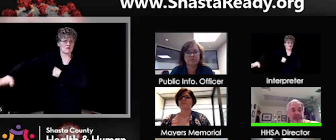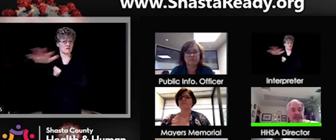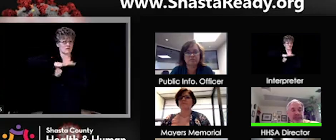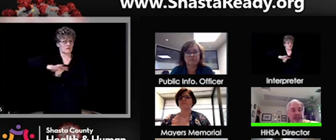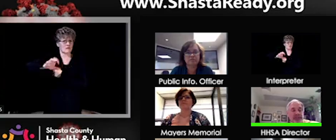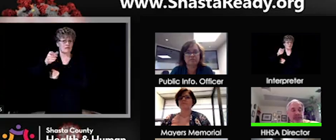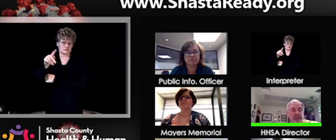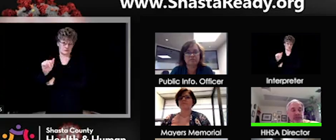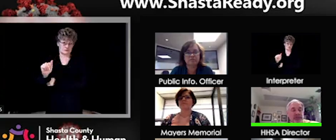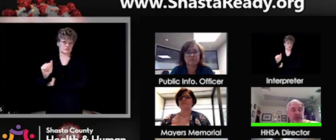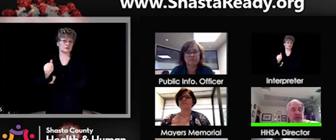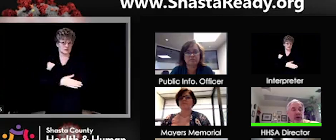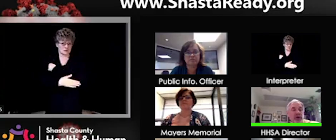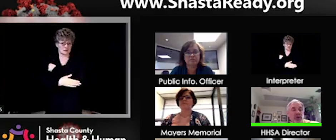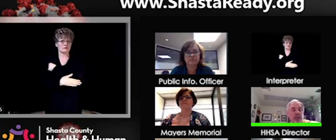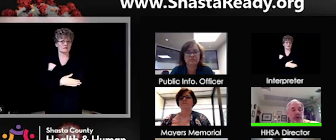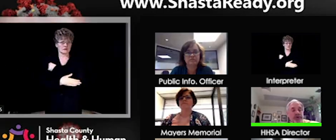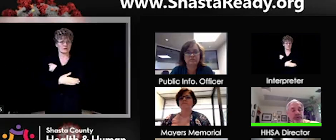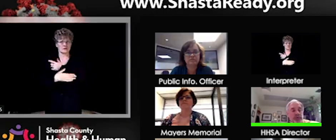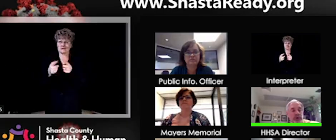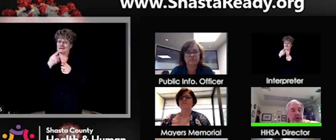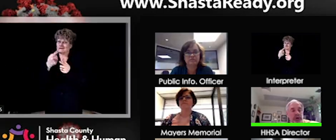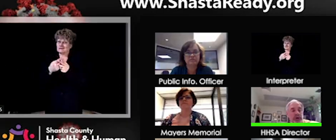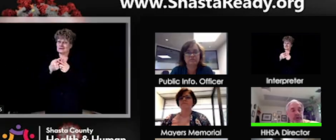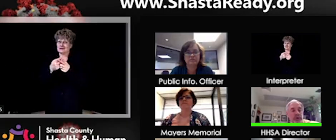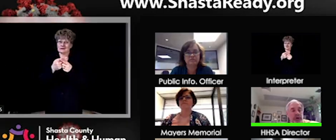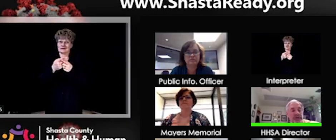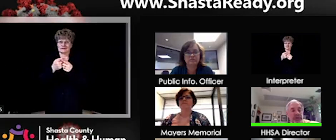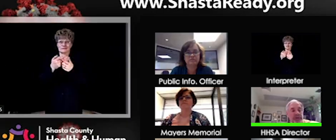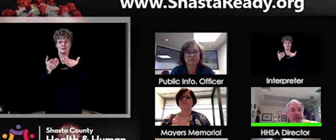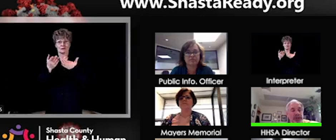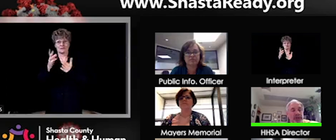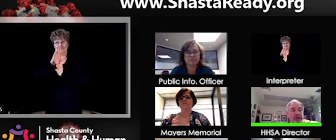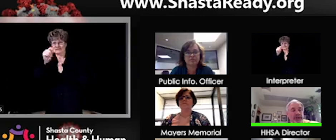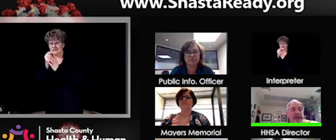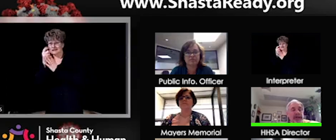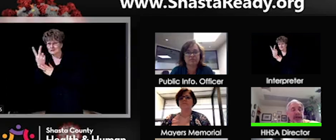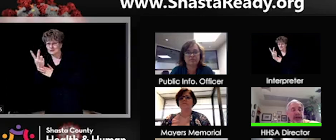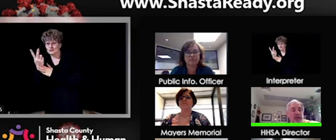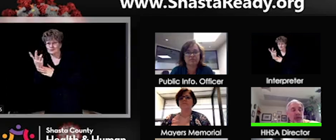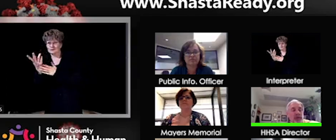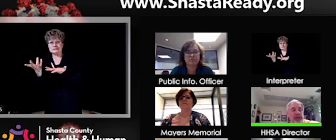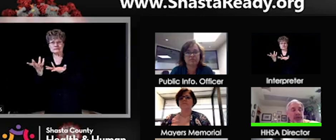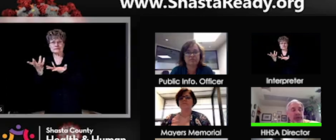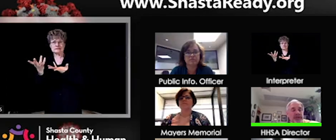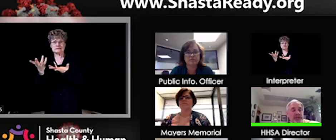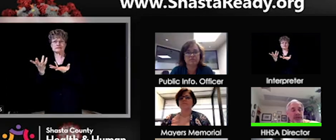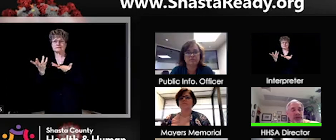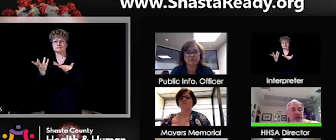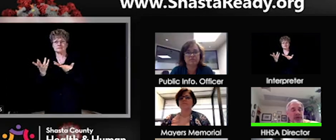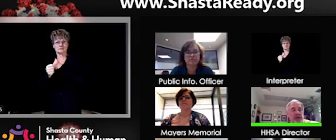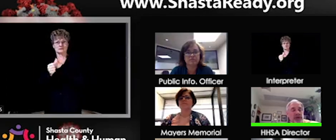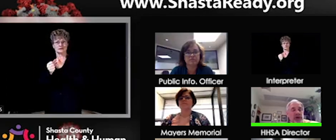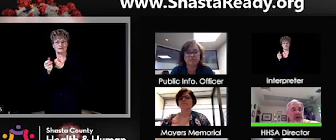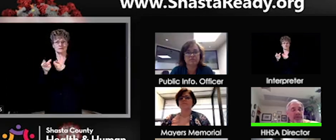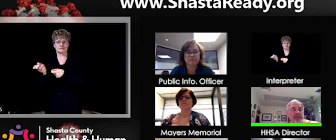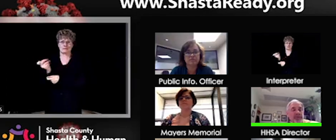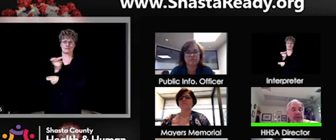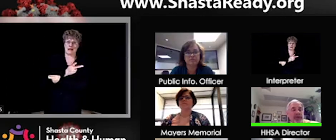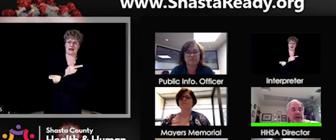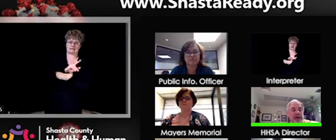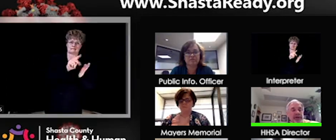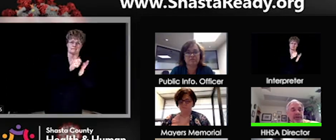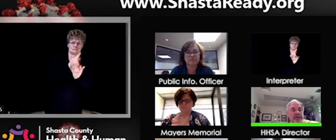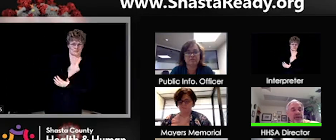threaten our status in stage two. So we want to, uh, we all have to work together. I just want to reiterate too, you know, there were